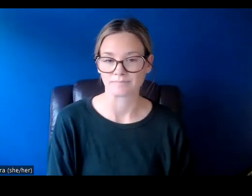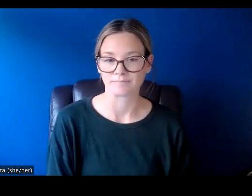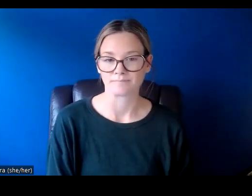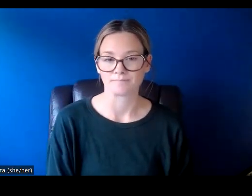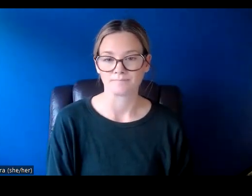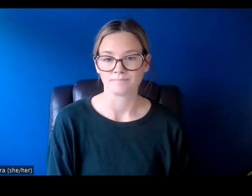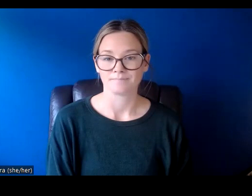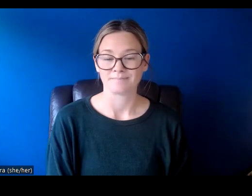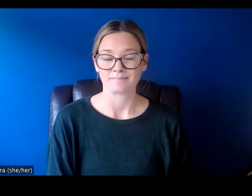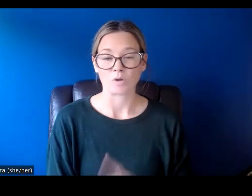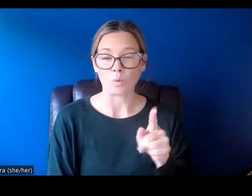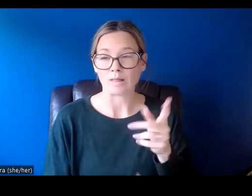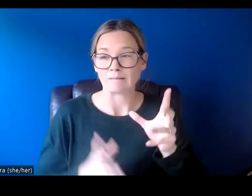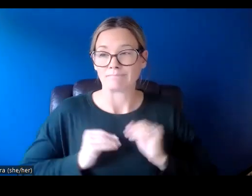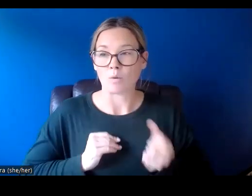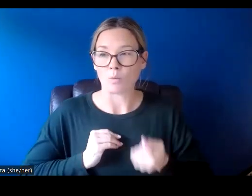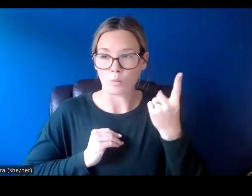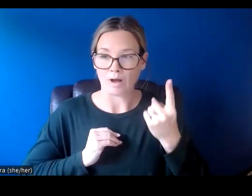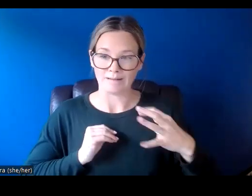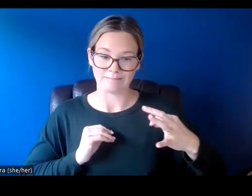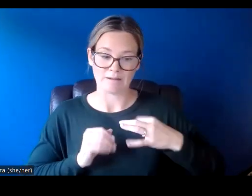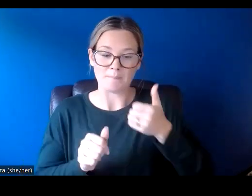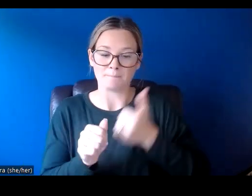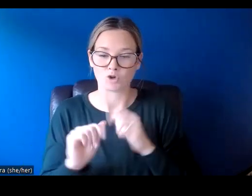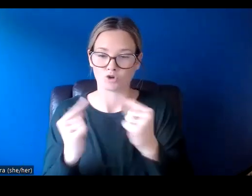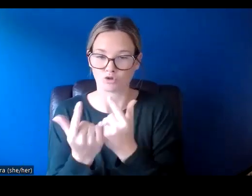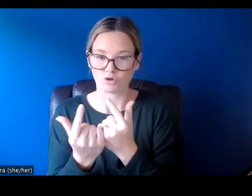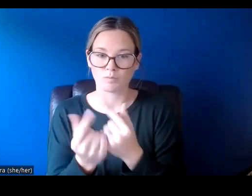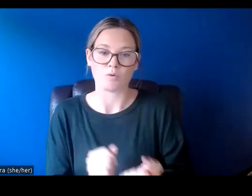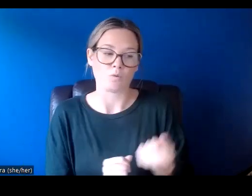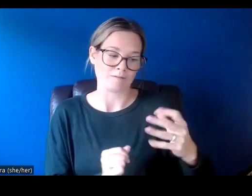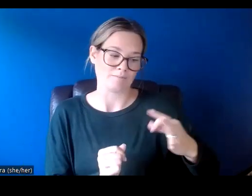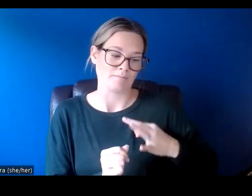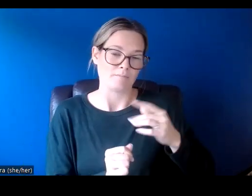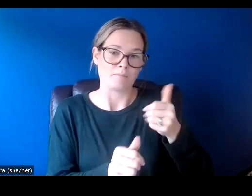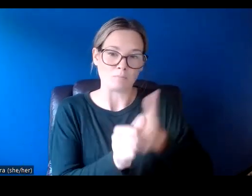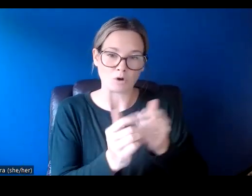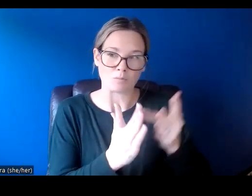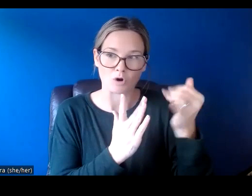We will only accept one application per group and one application per project.